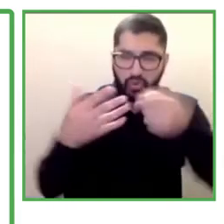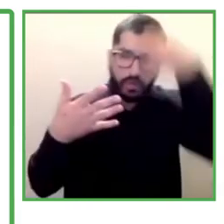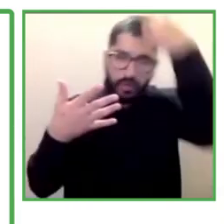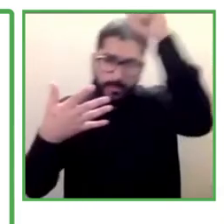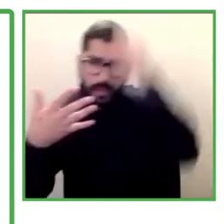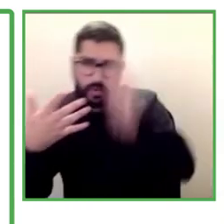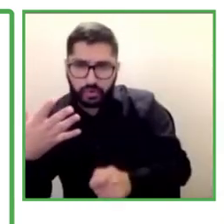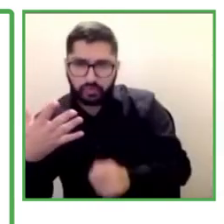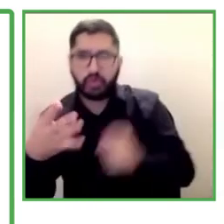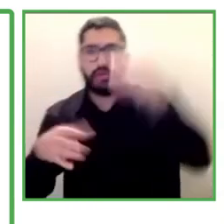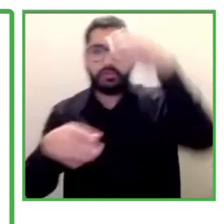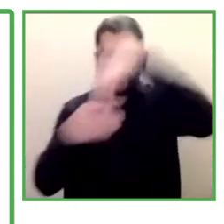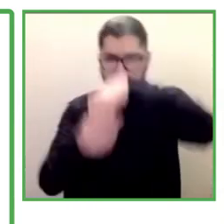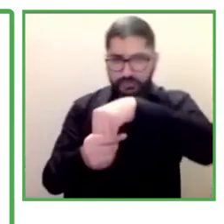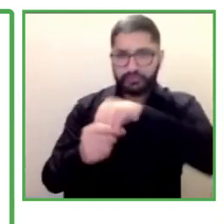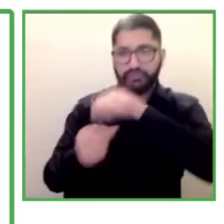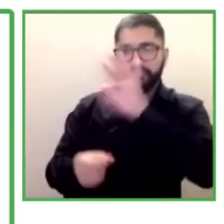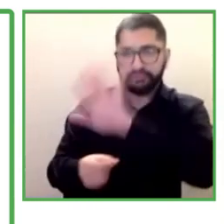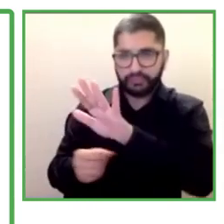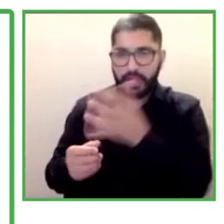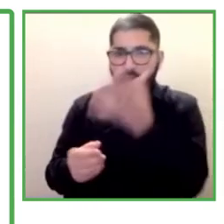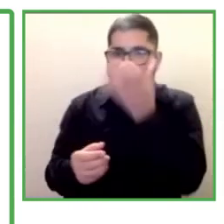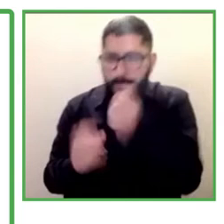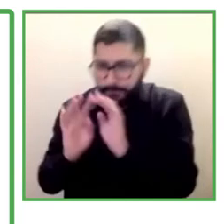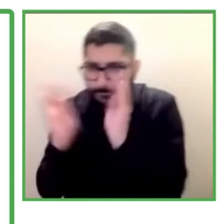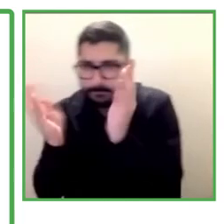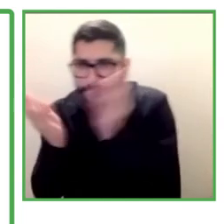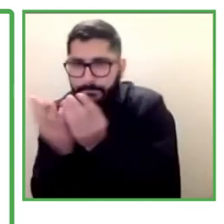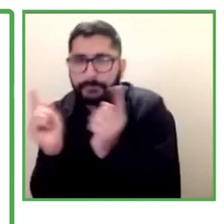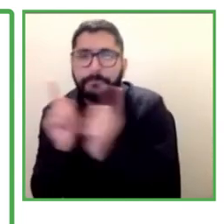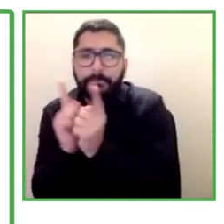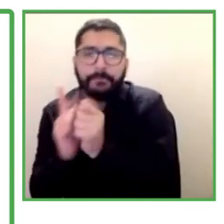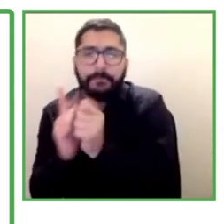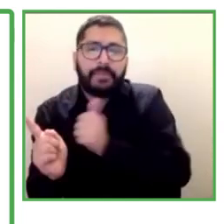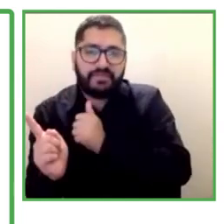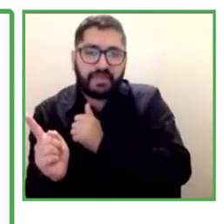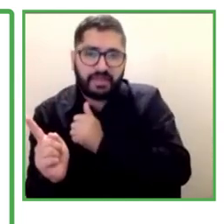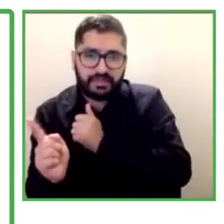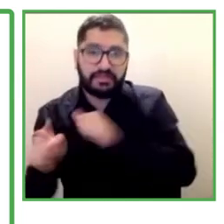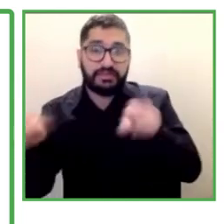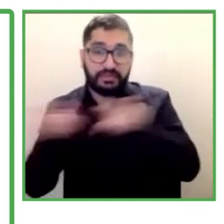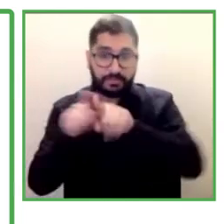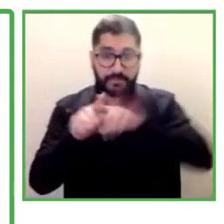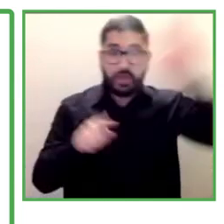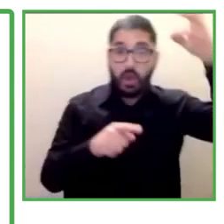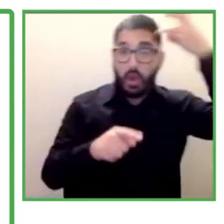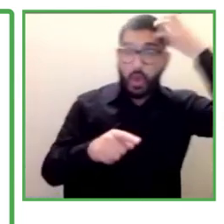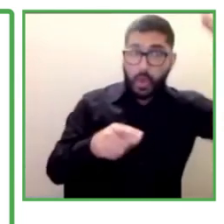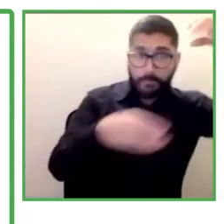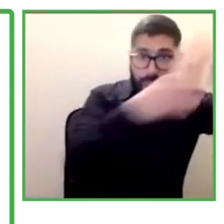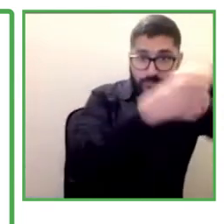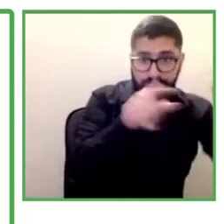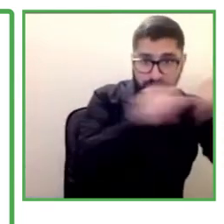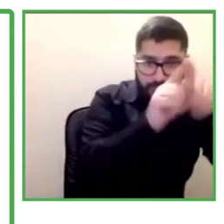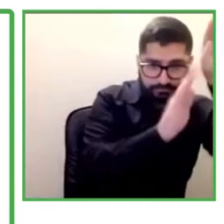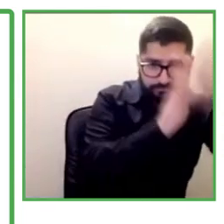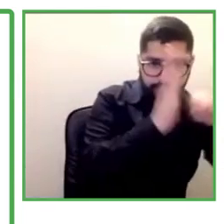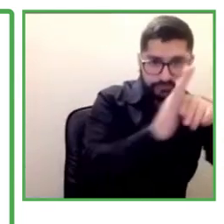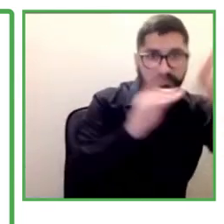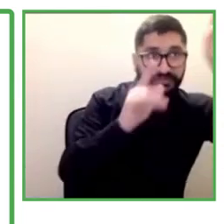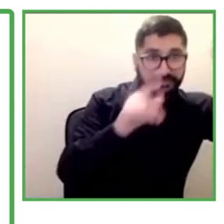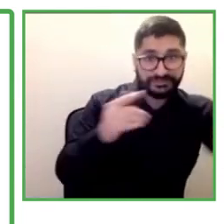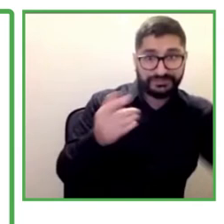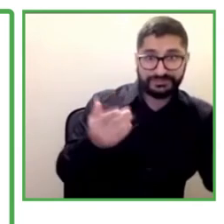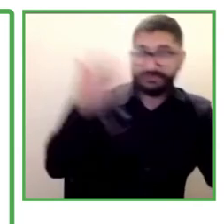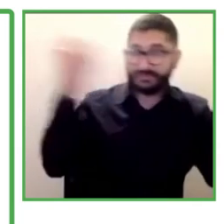We have this project has an internal level and relationship with the ministry. And with the